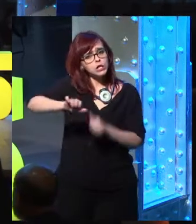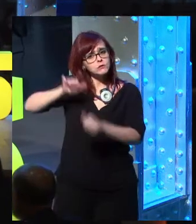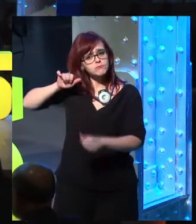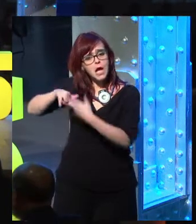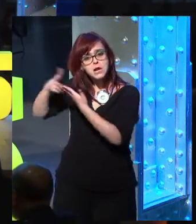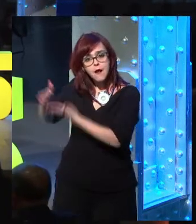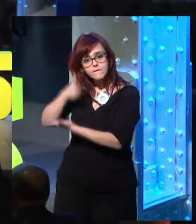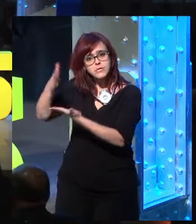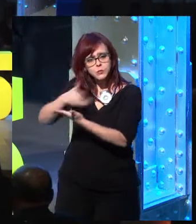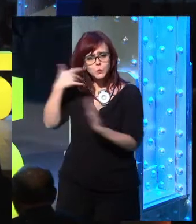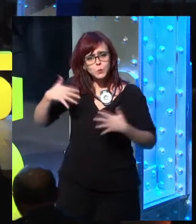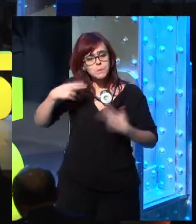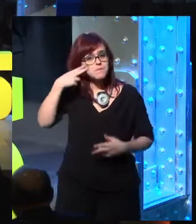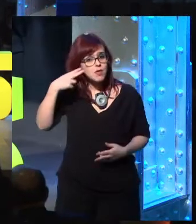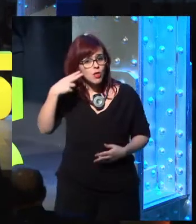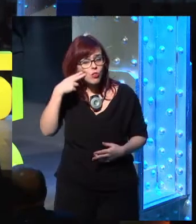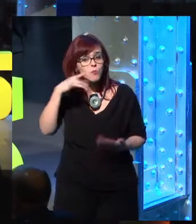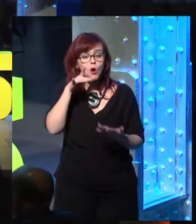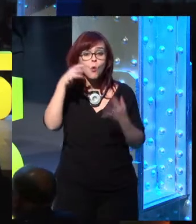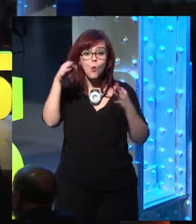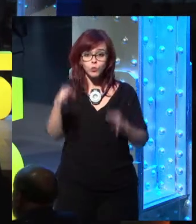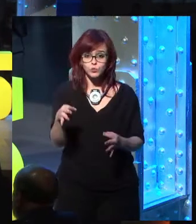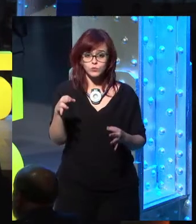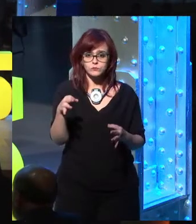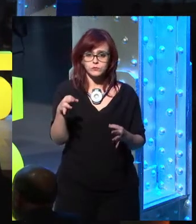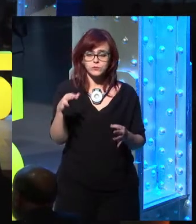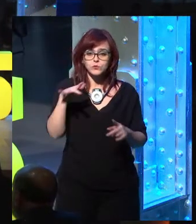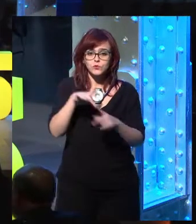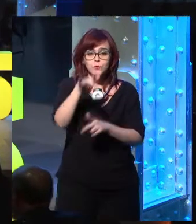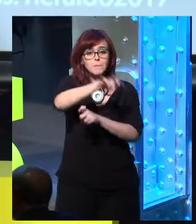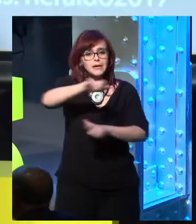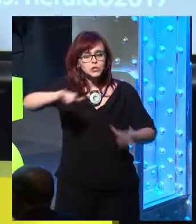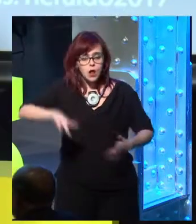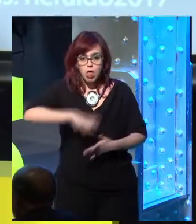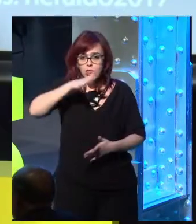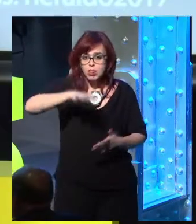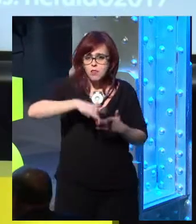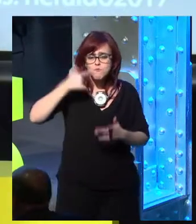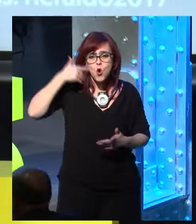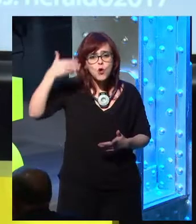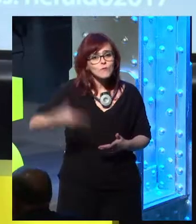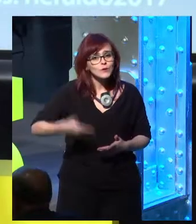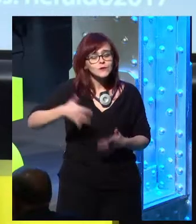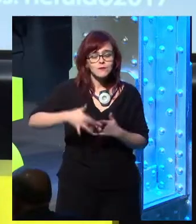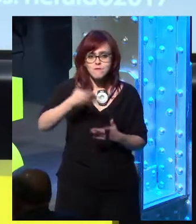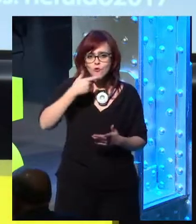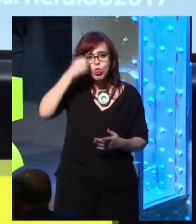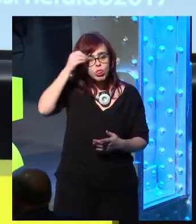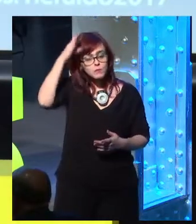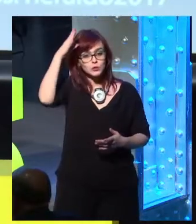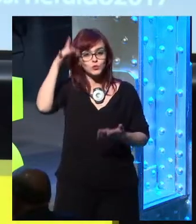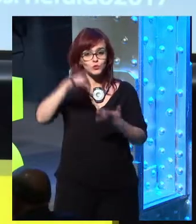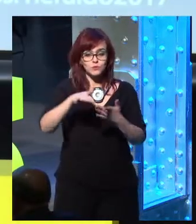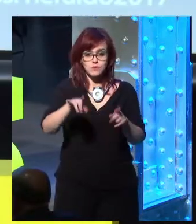a magazine and give you, well, they give you, they're really scary, because we have had very relevant people